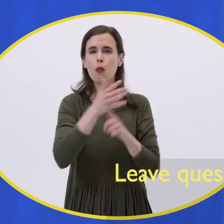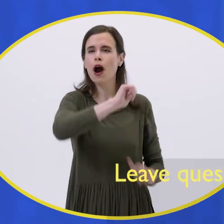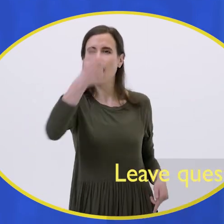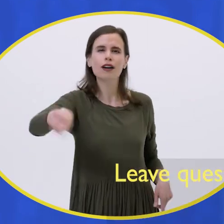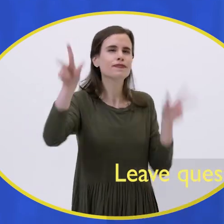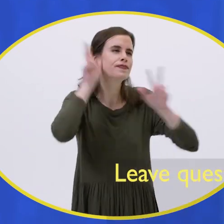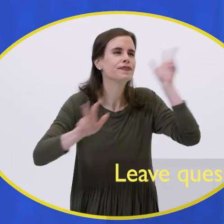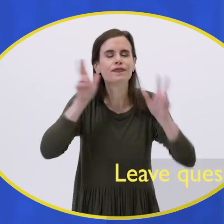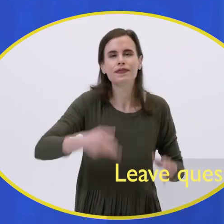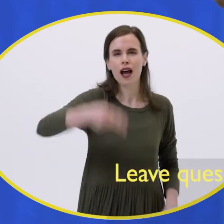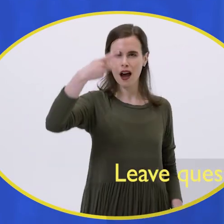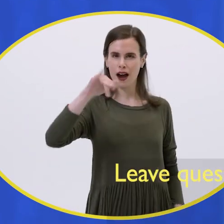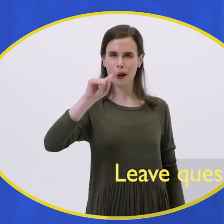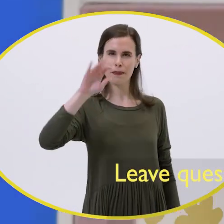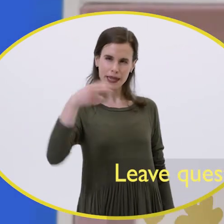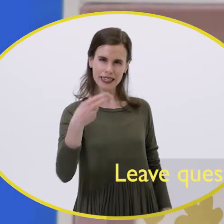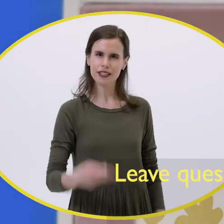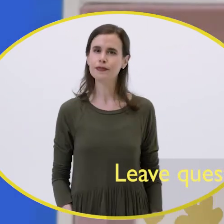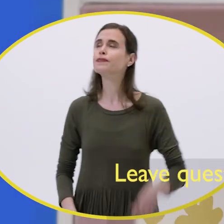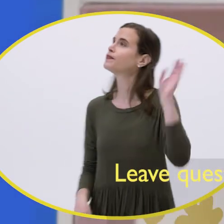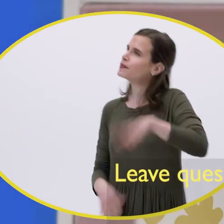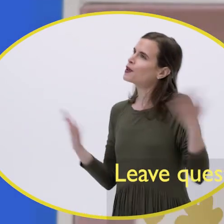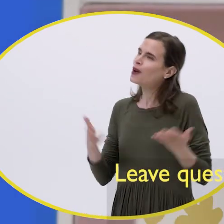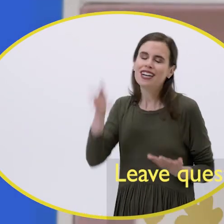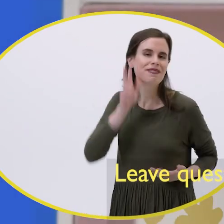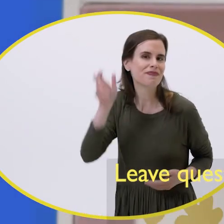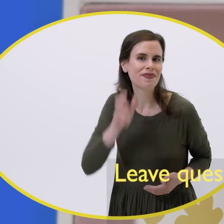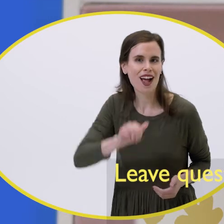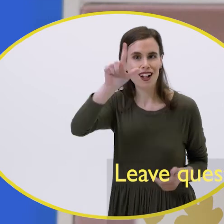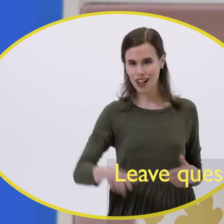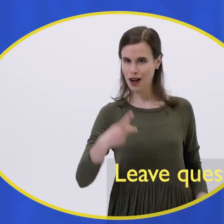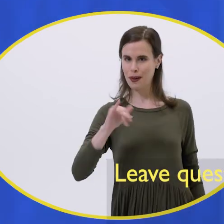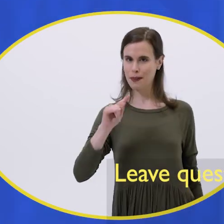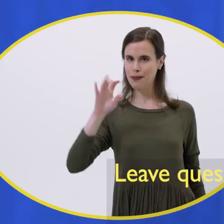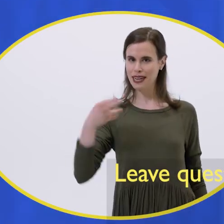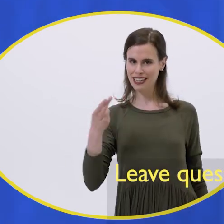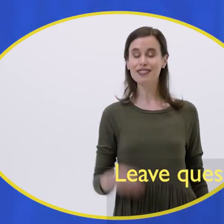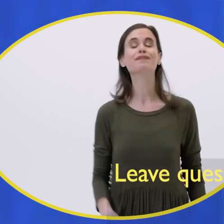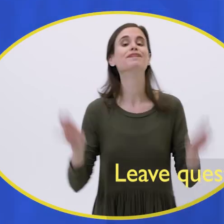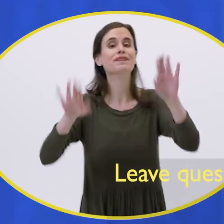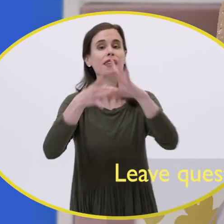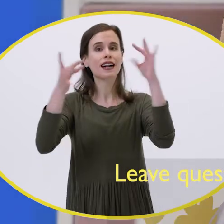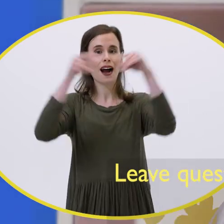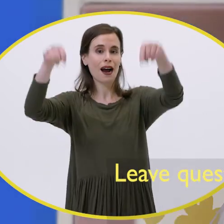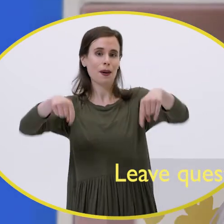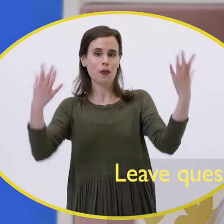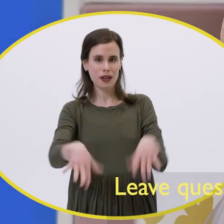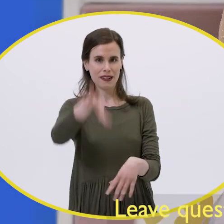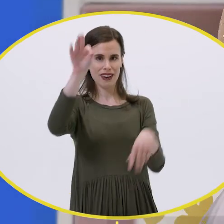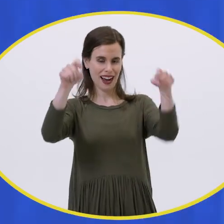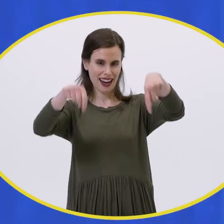what else around you makes a high pitch? And what else makes a low pitch? Comment below with what you find.